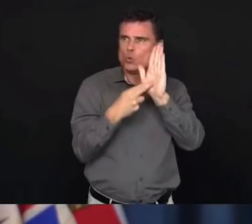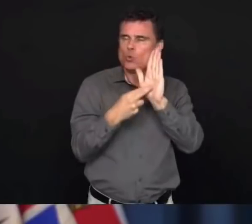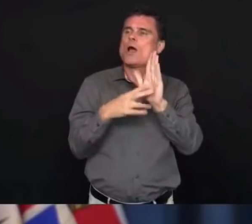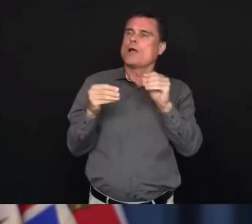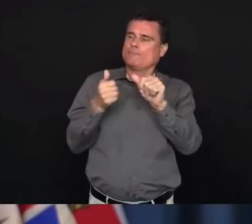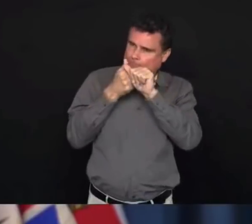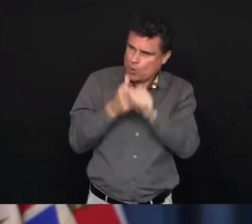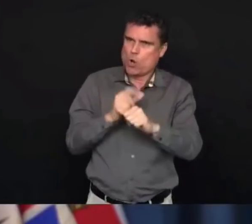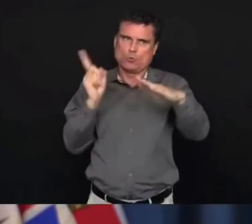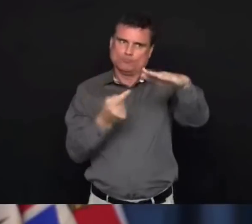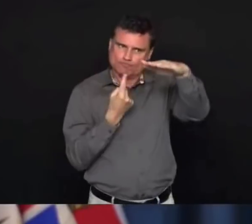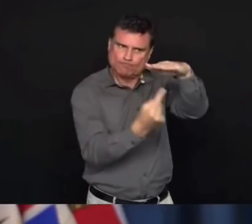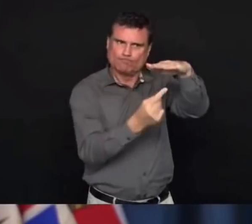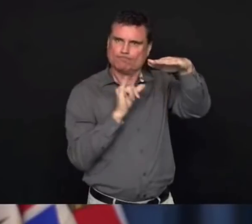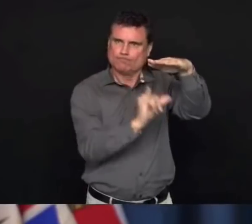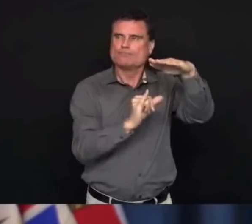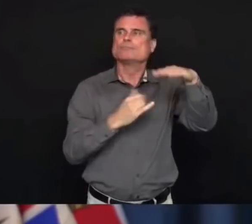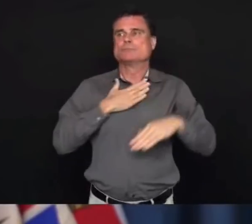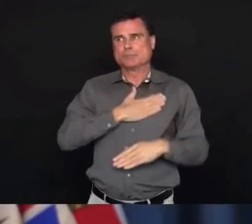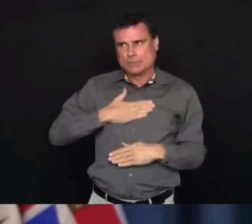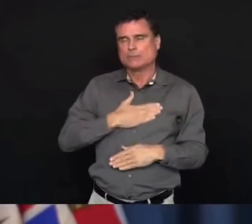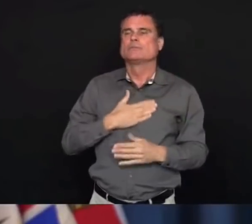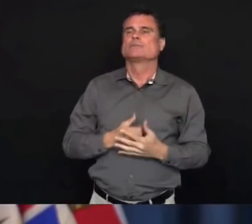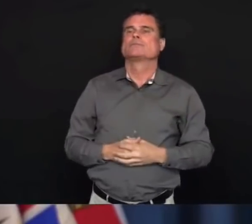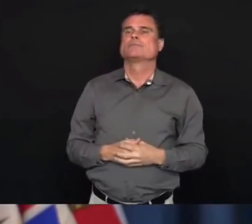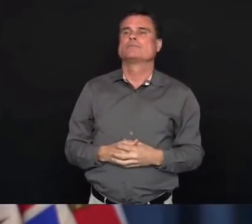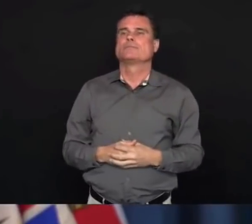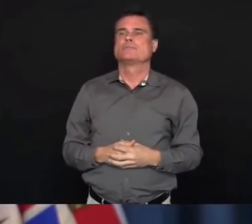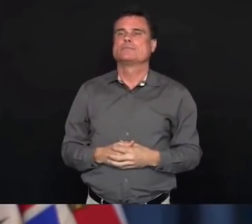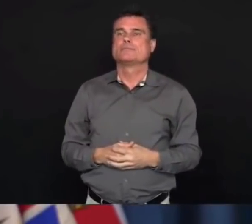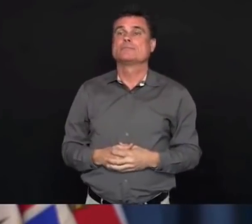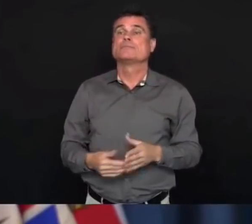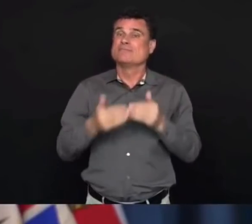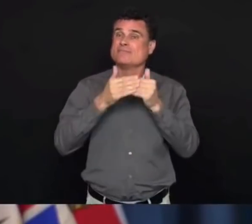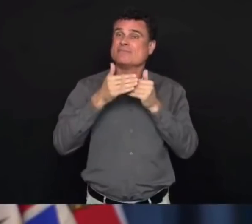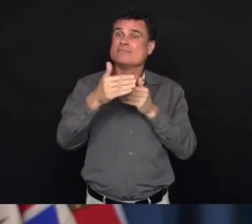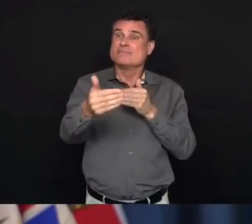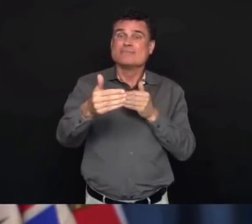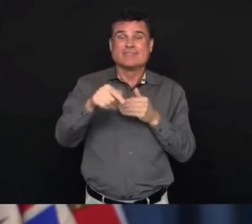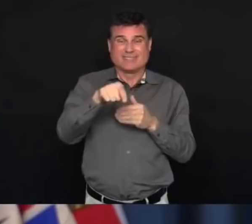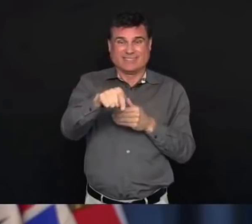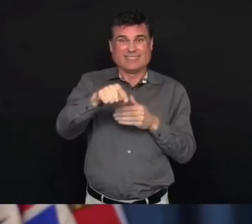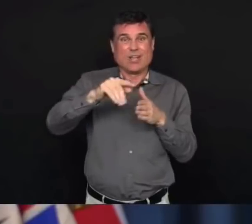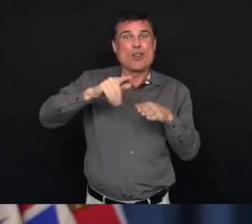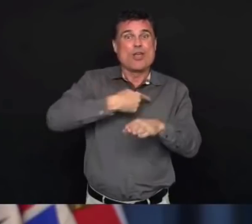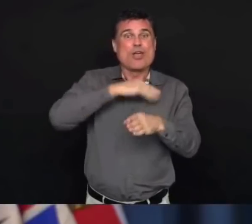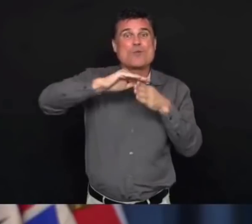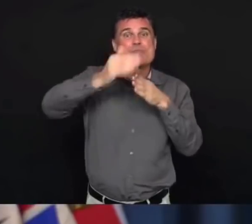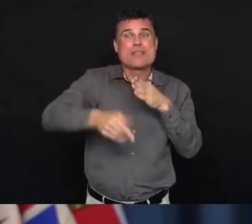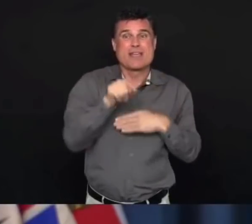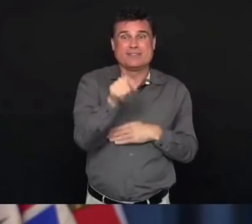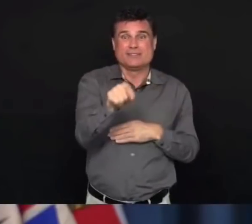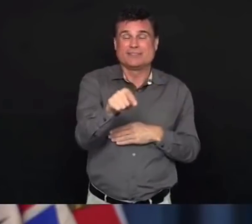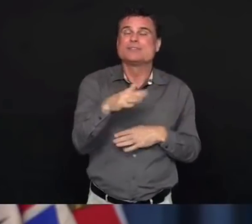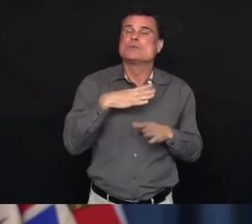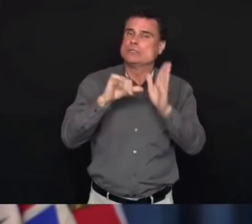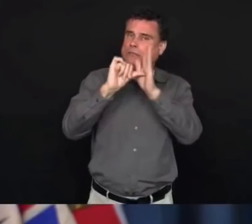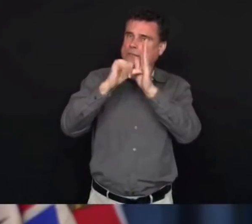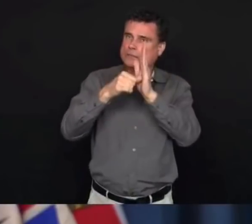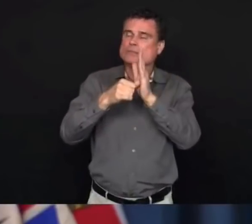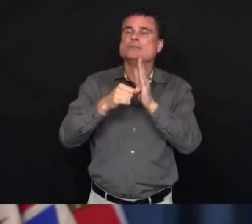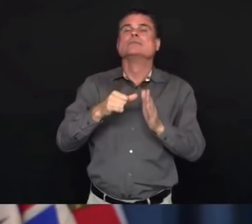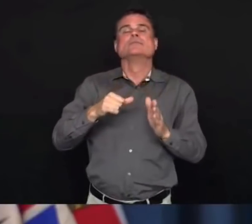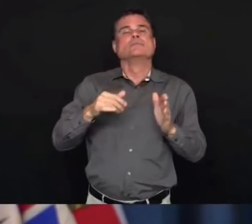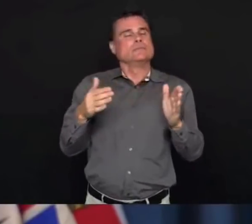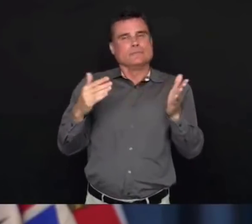again, we need to stay home this weekend. We need to be close to our families, to the people that we share our